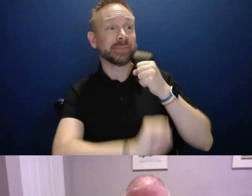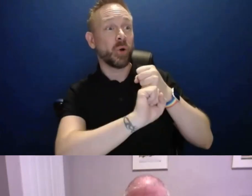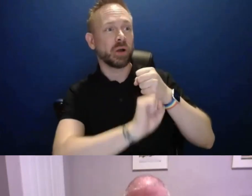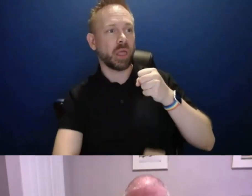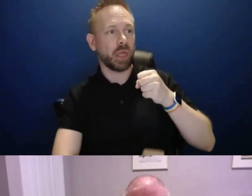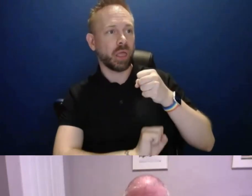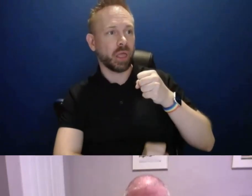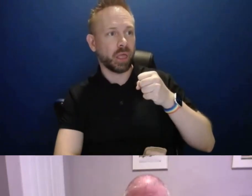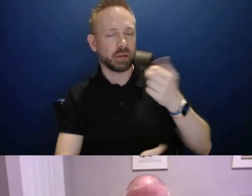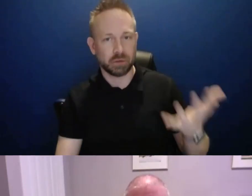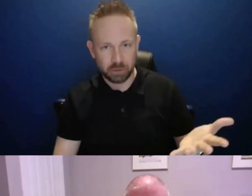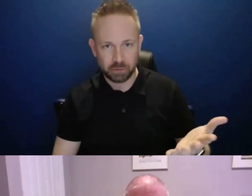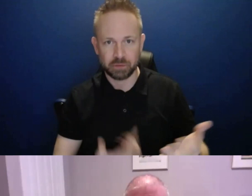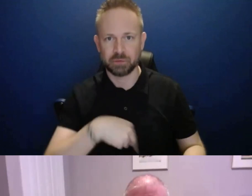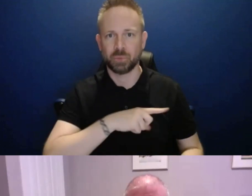what's kind of our plan on that.